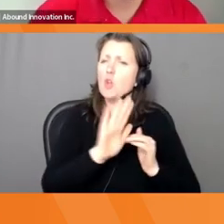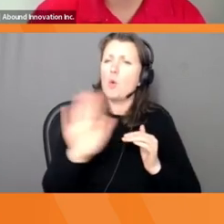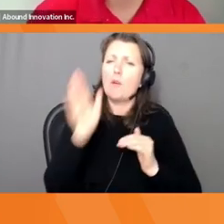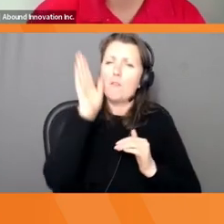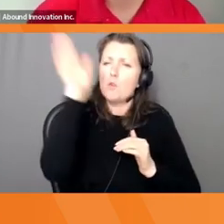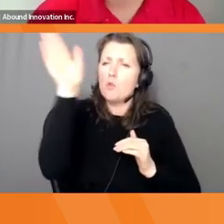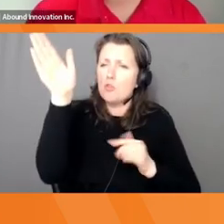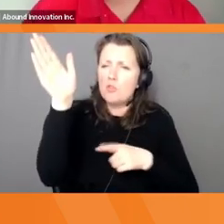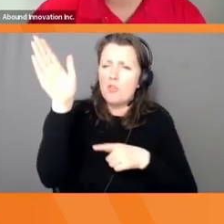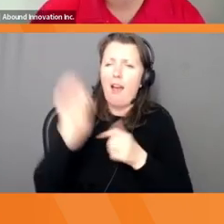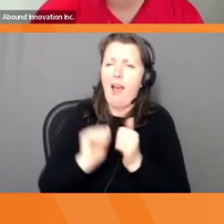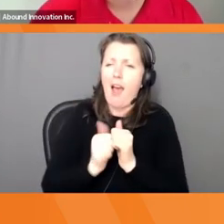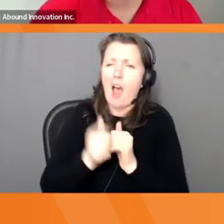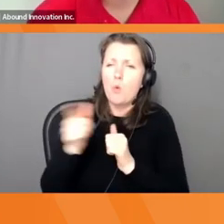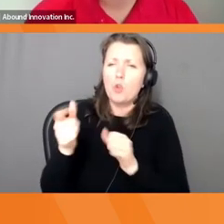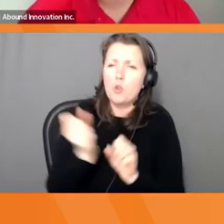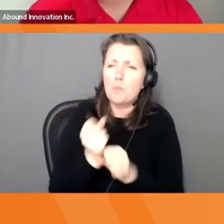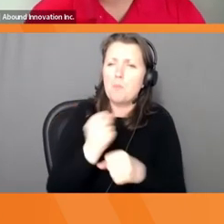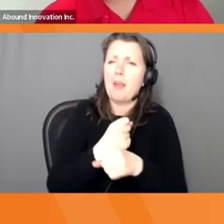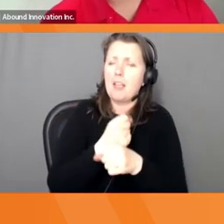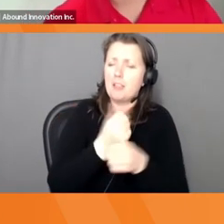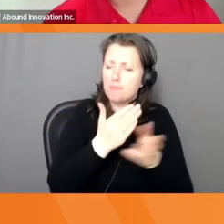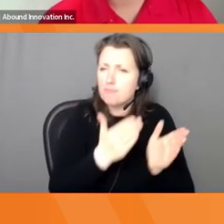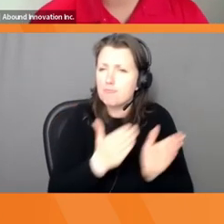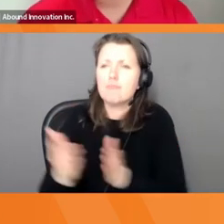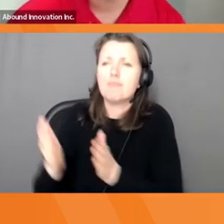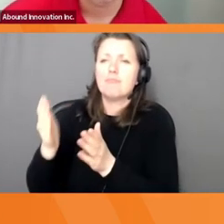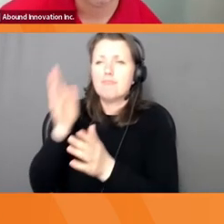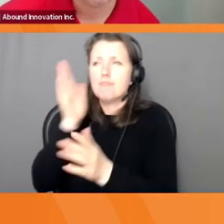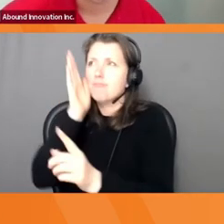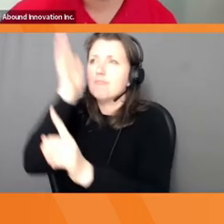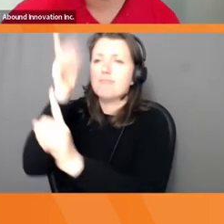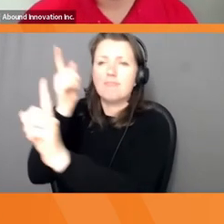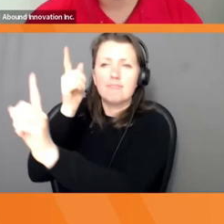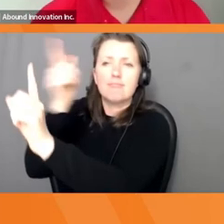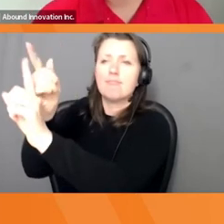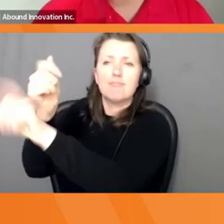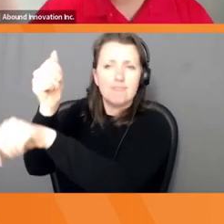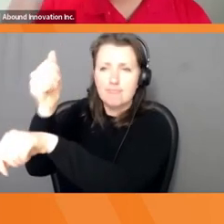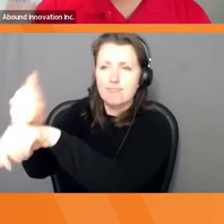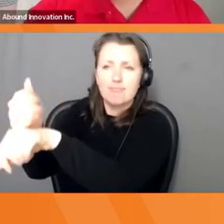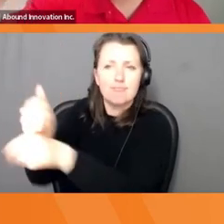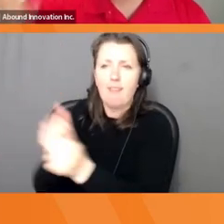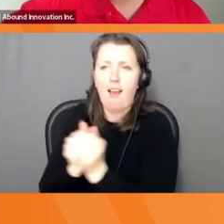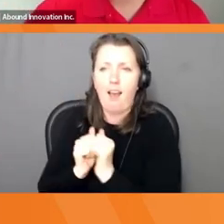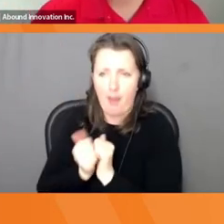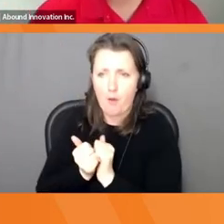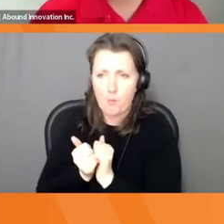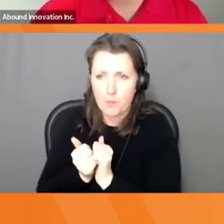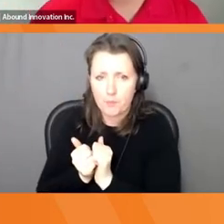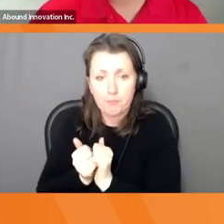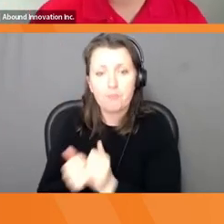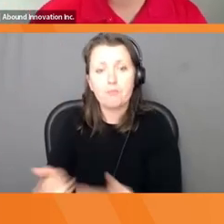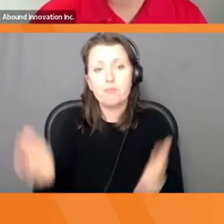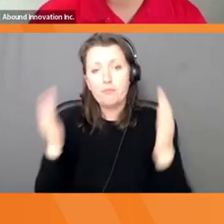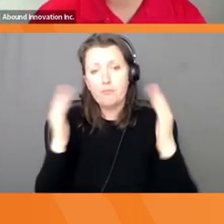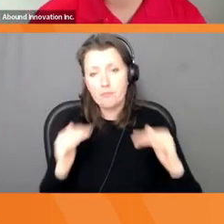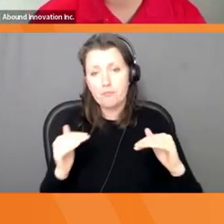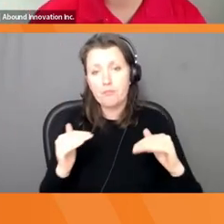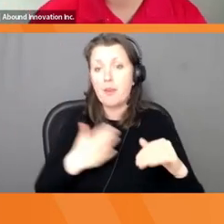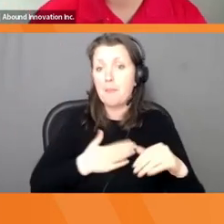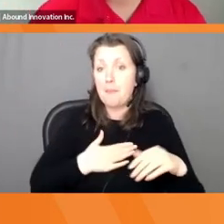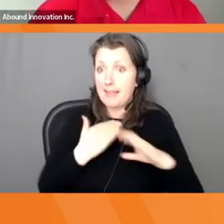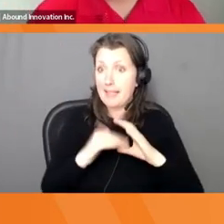I appreciate your time. Thank you very much. Uh, you can, uh, yeah. So that's me. My email is Leo at abound